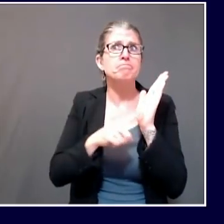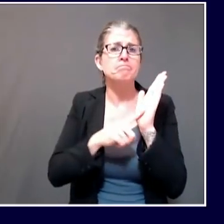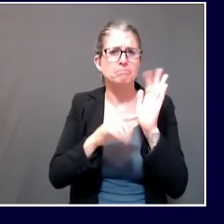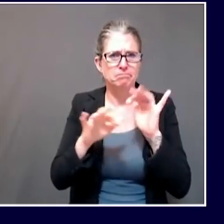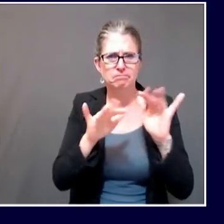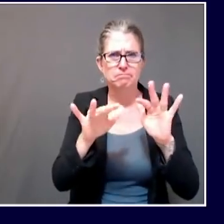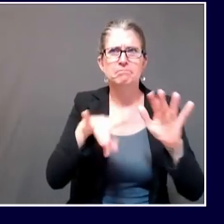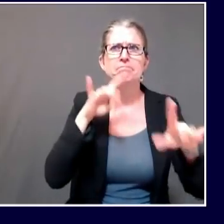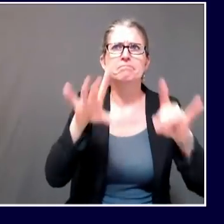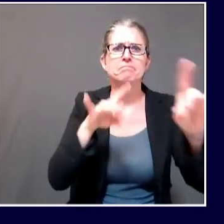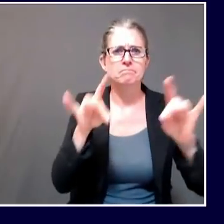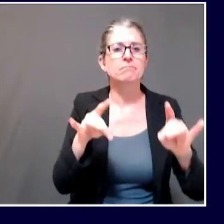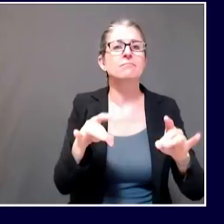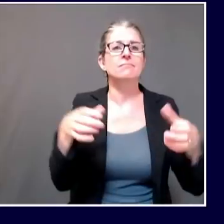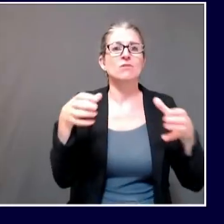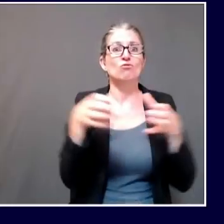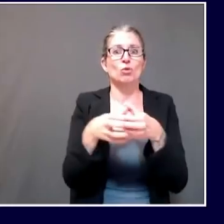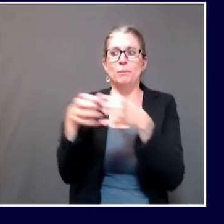contact tracing?